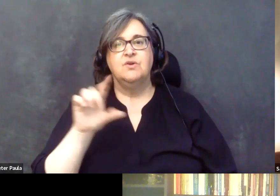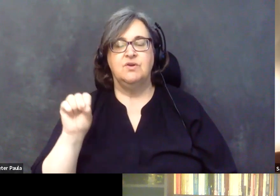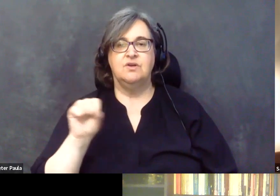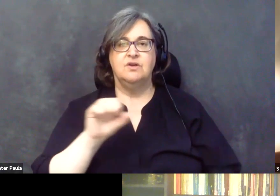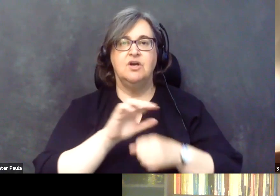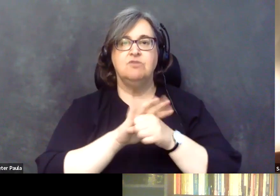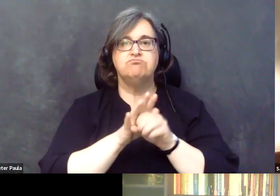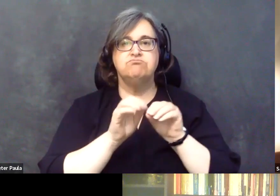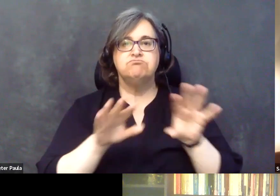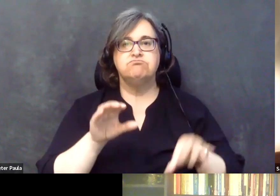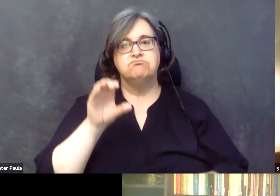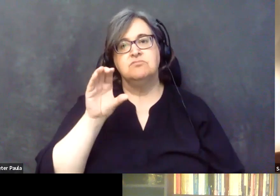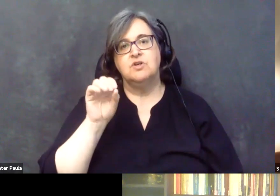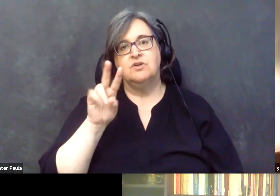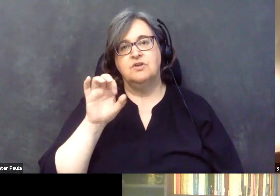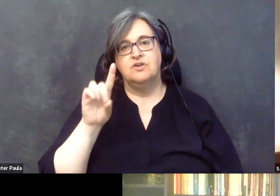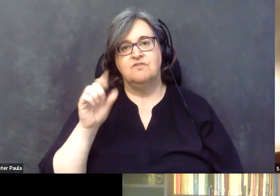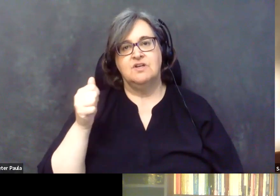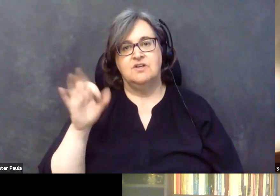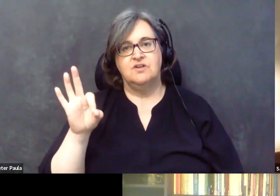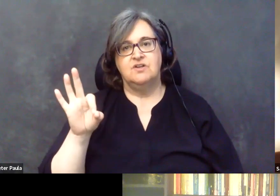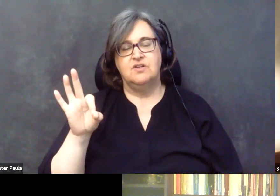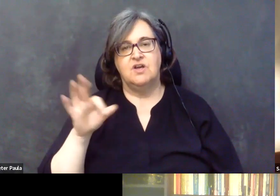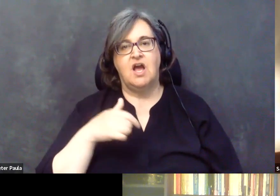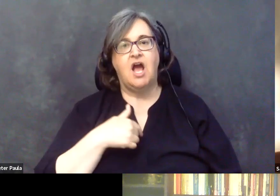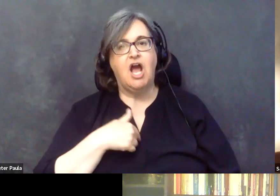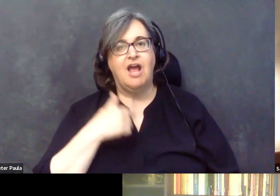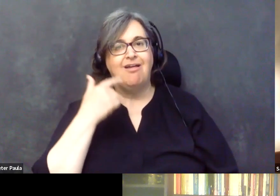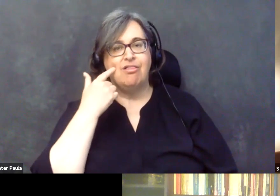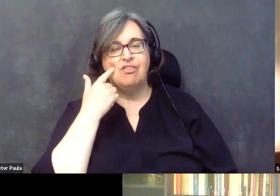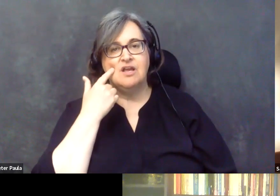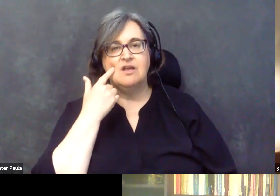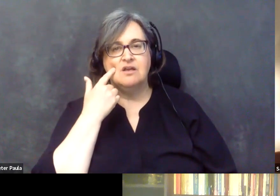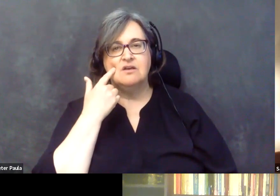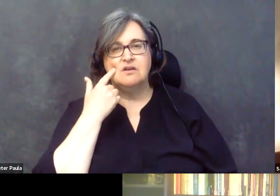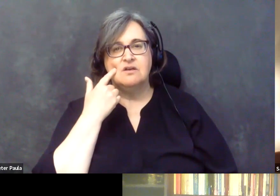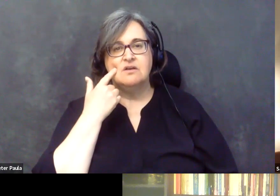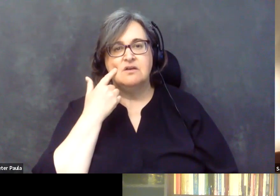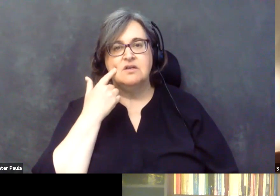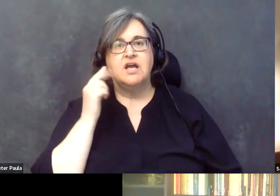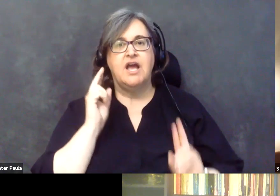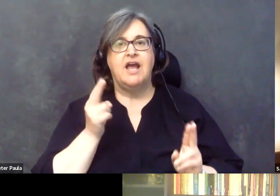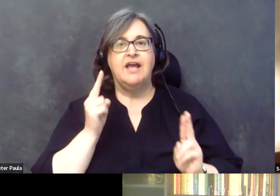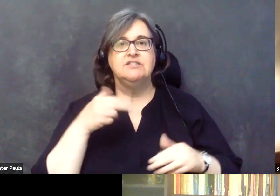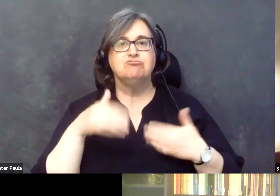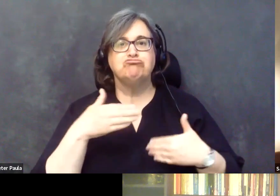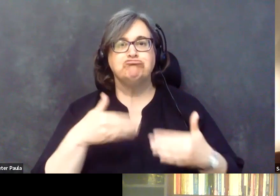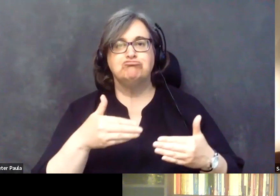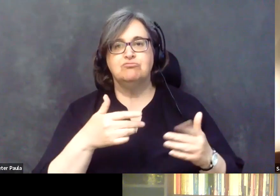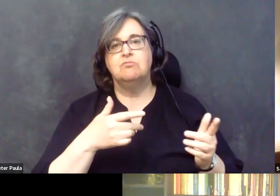in some respects, I would say hastened the process and